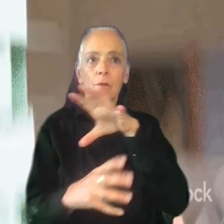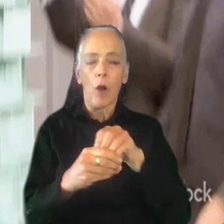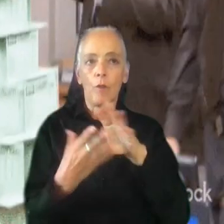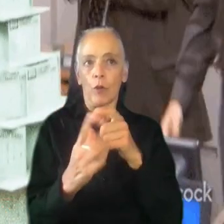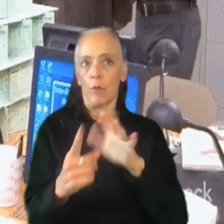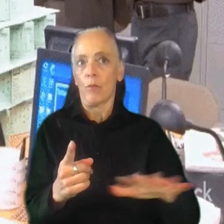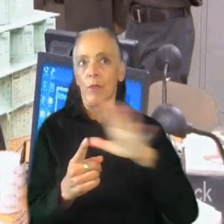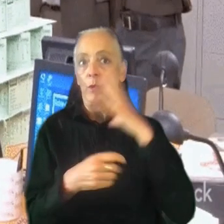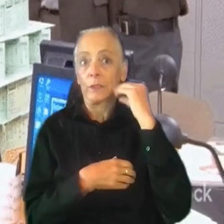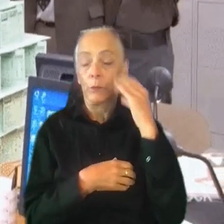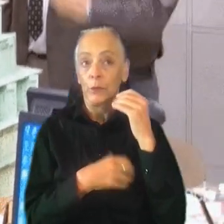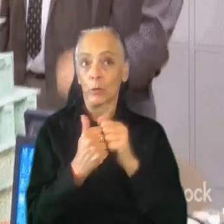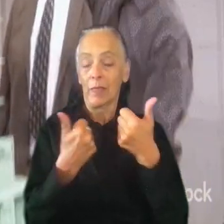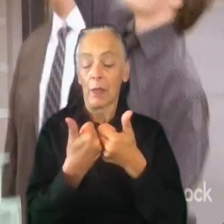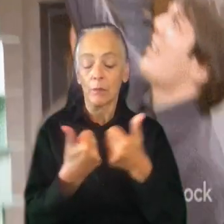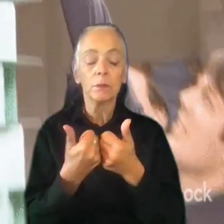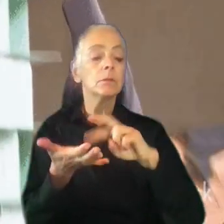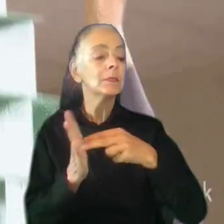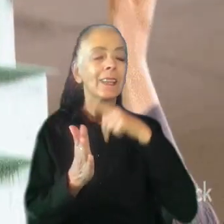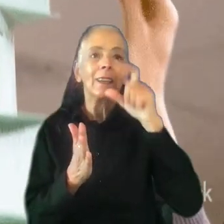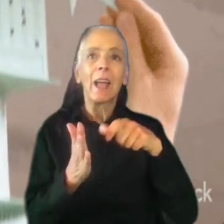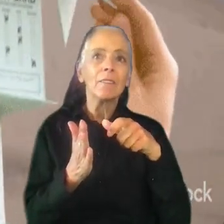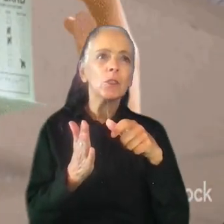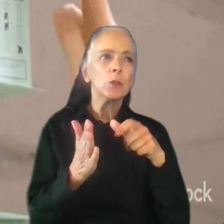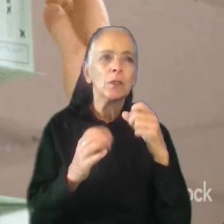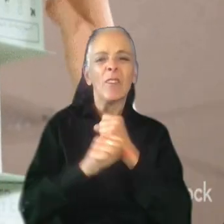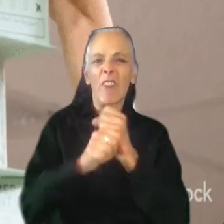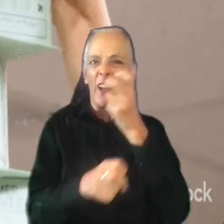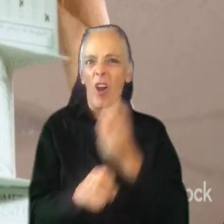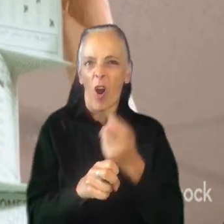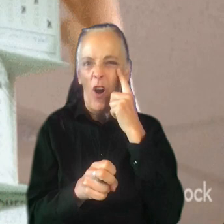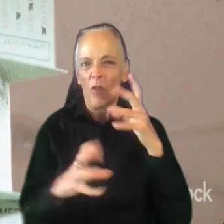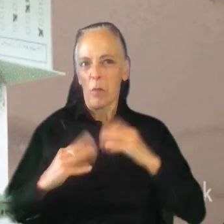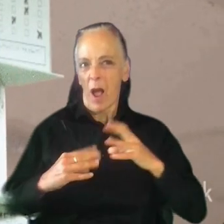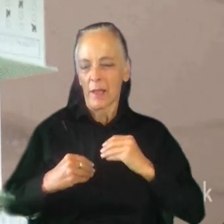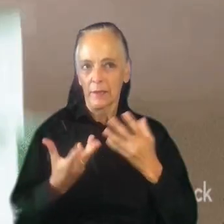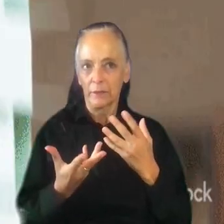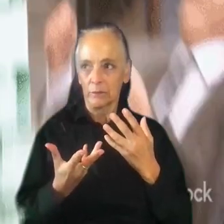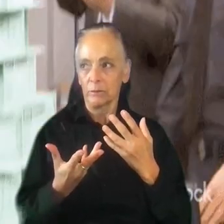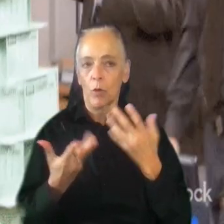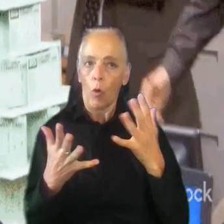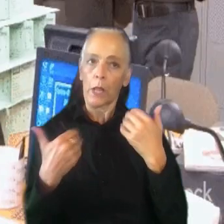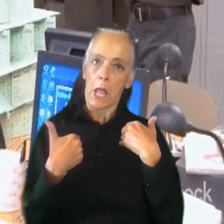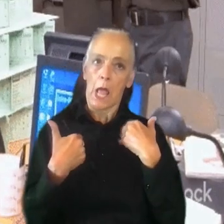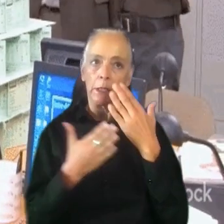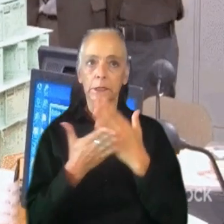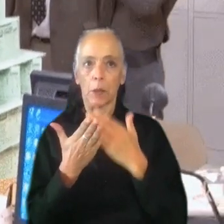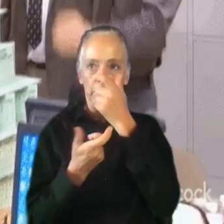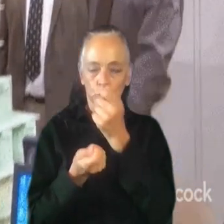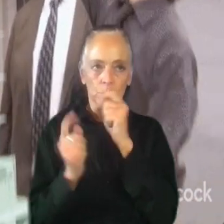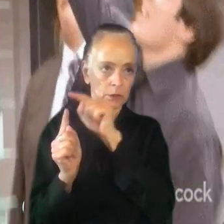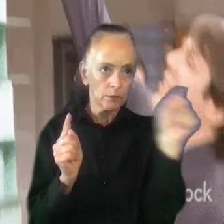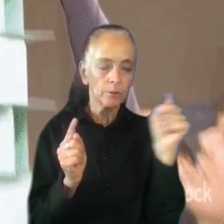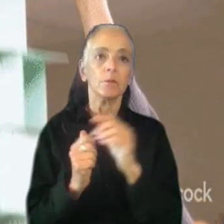games. That means that I didn't have to fight very hard for buy-in when I started as there was already a certain level of interest.